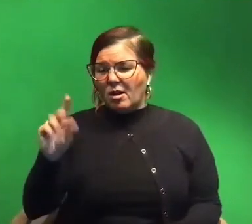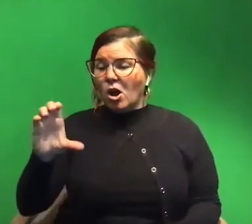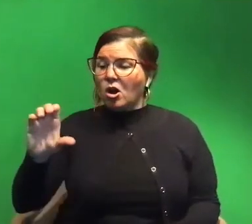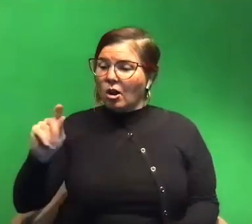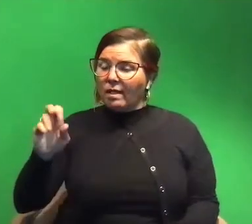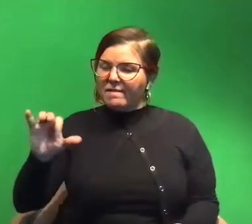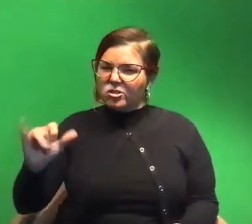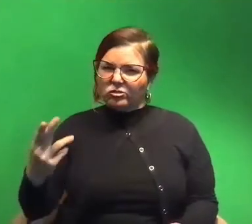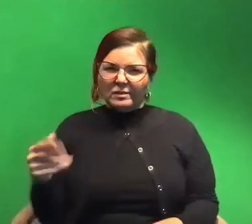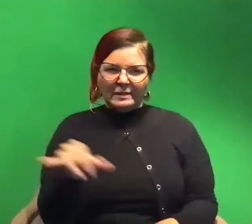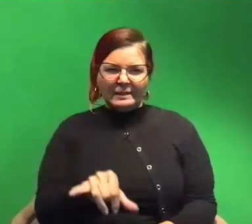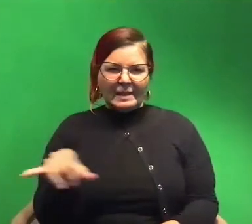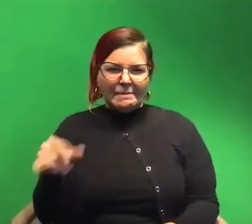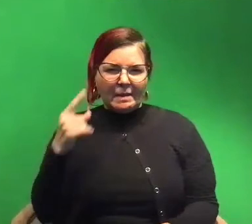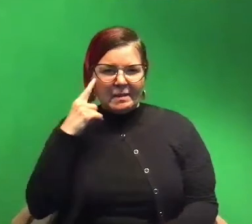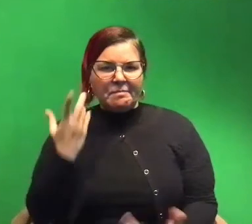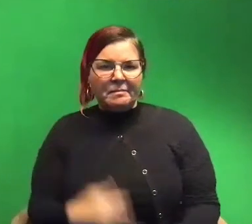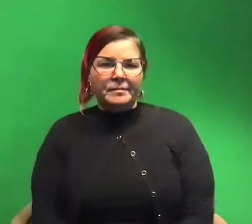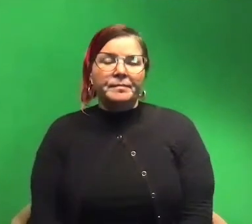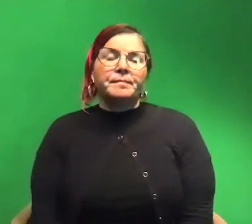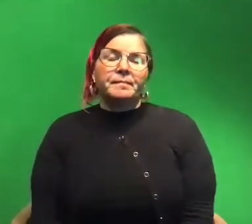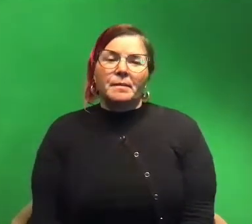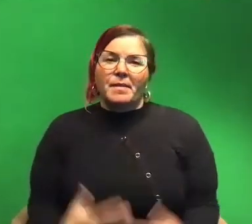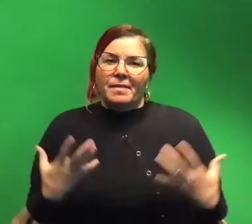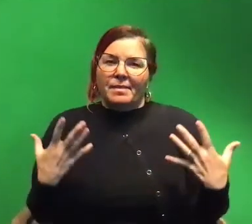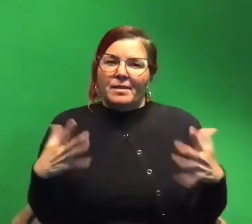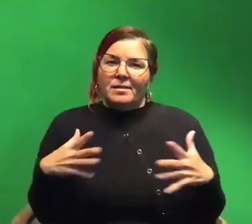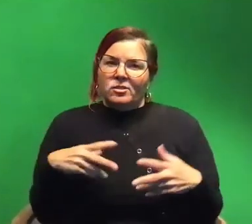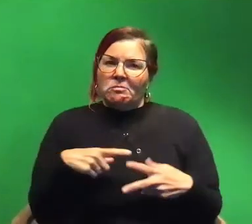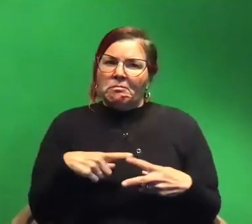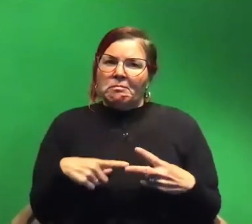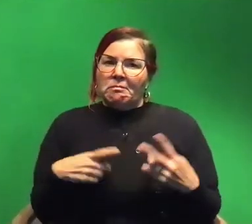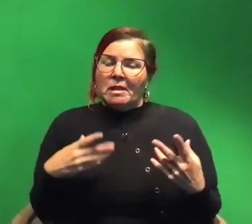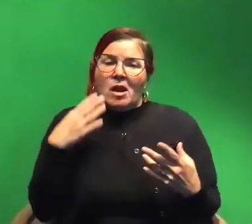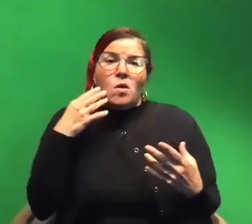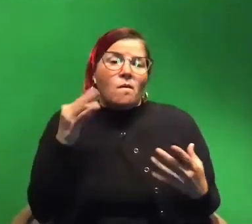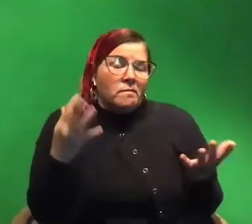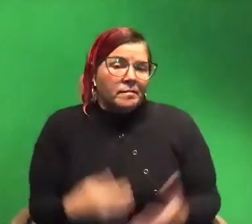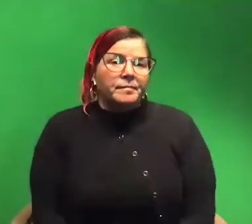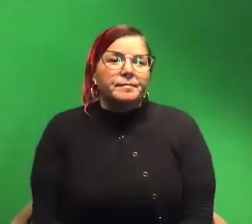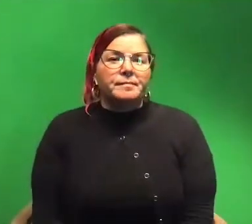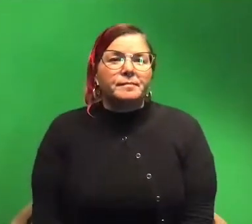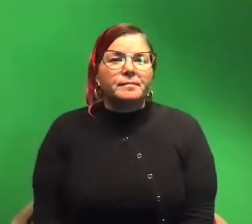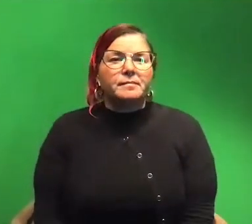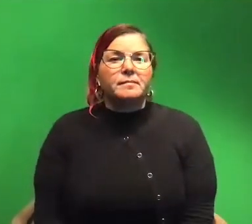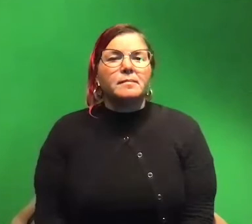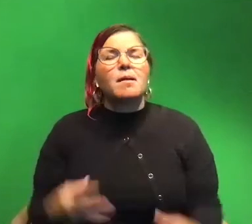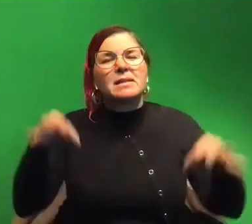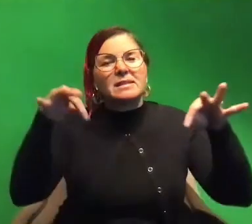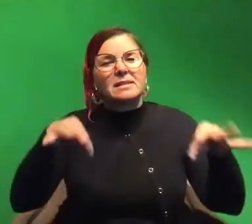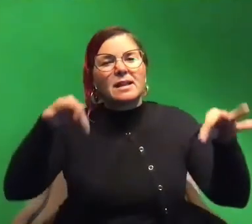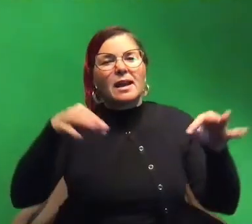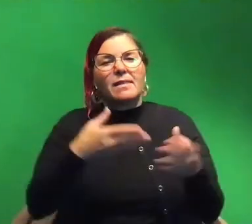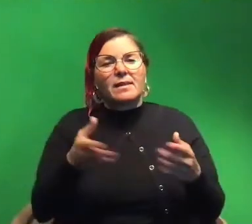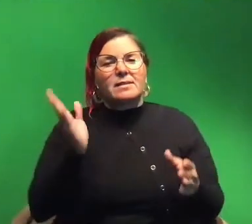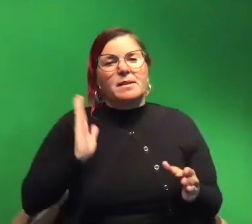yeah that's all the uses of ink i'm aware of yeah i probably did dye stuff back in the day but not so much